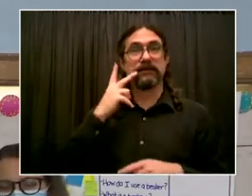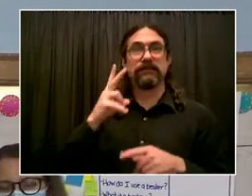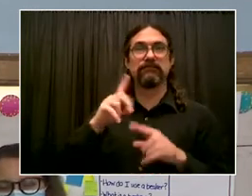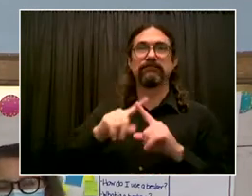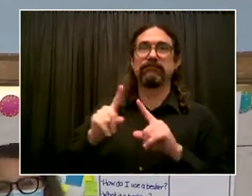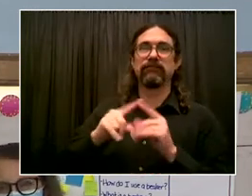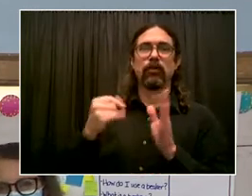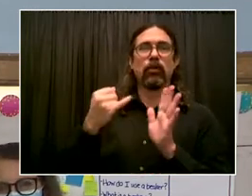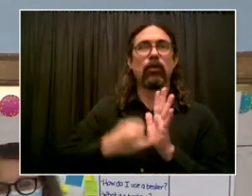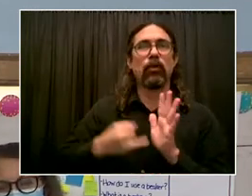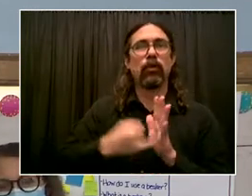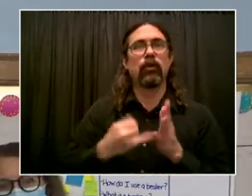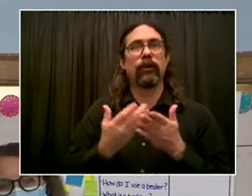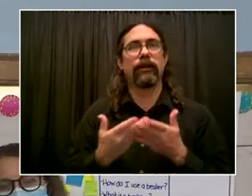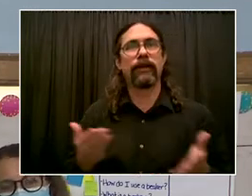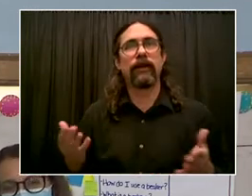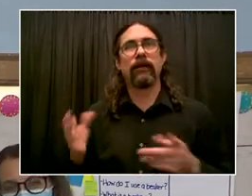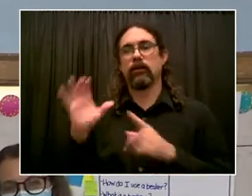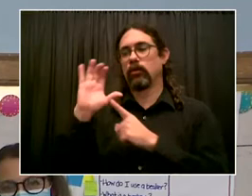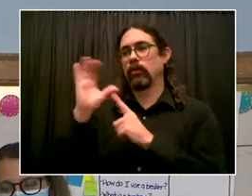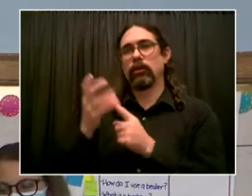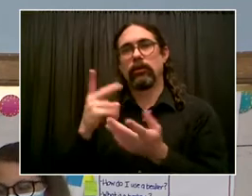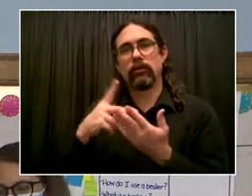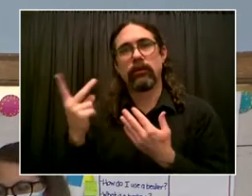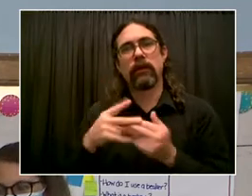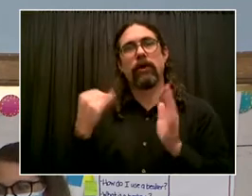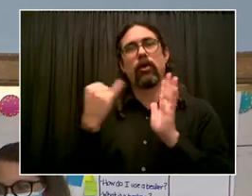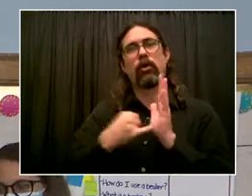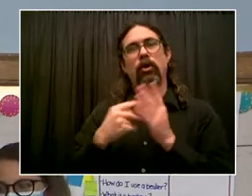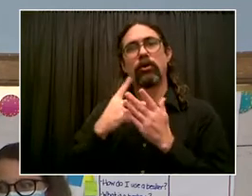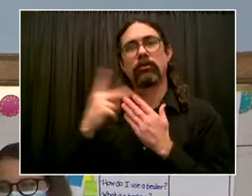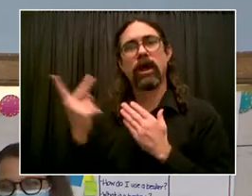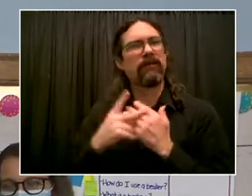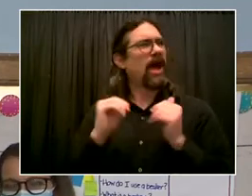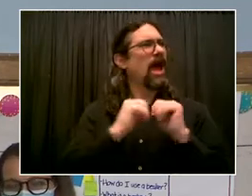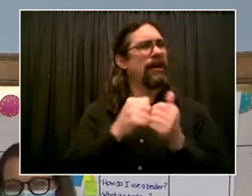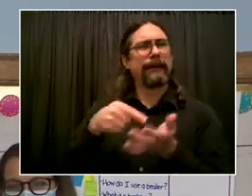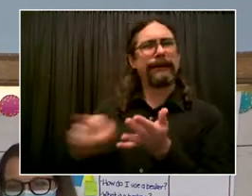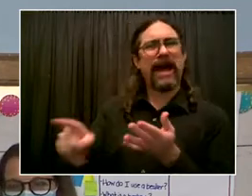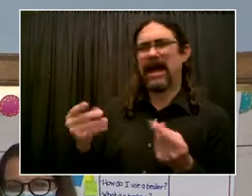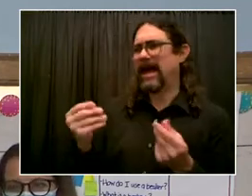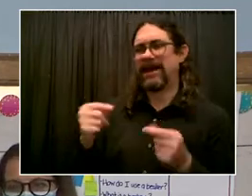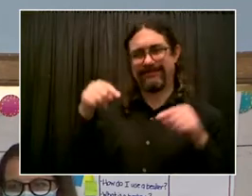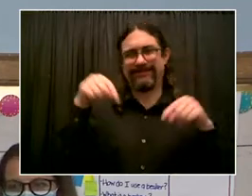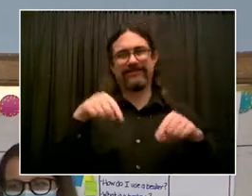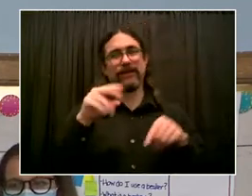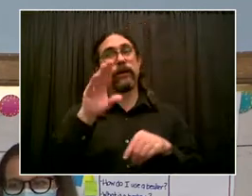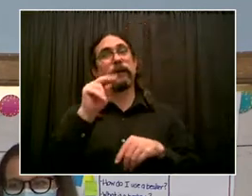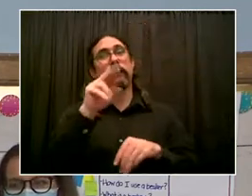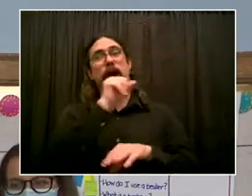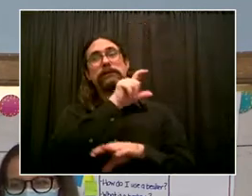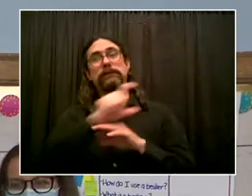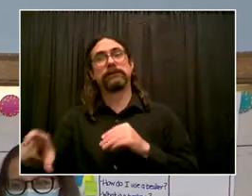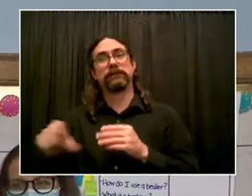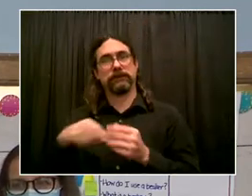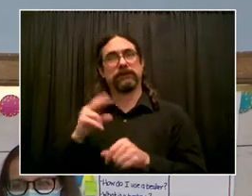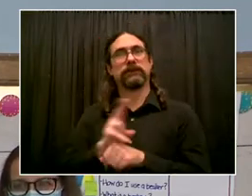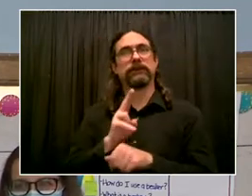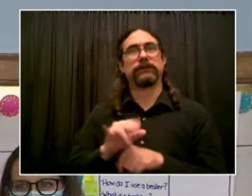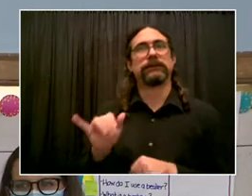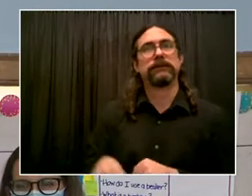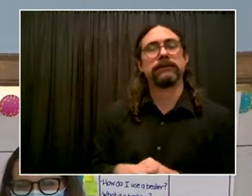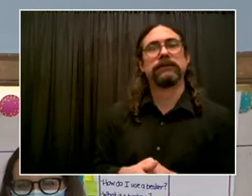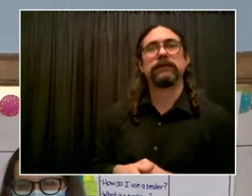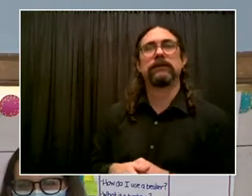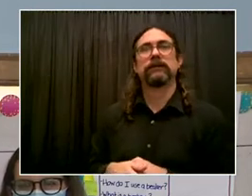community. And of course, with CDC and DOE guidelines in place, we're venturing into having some